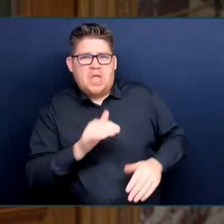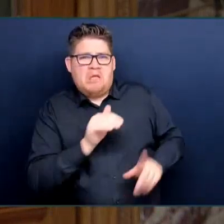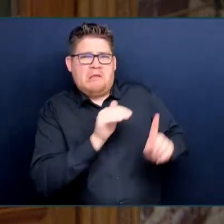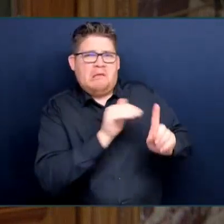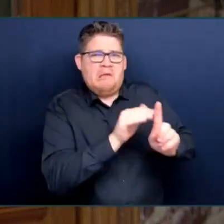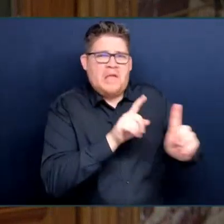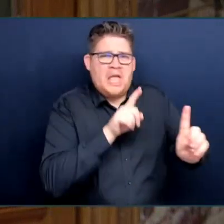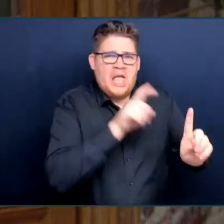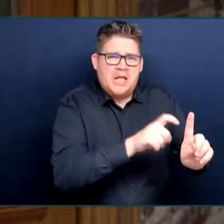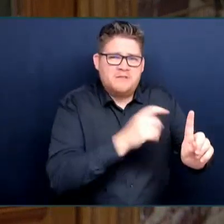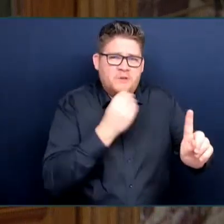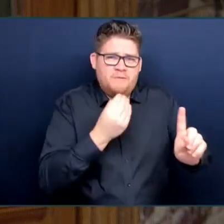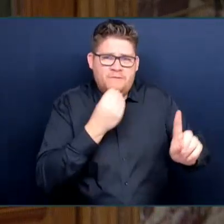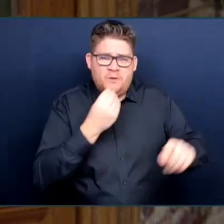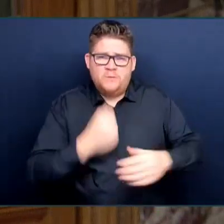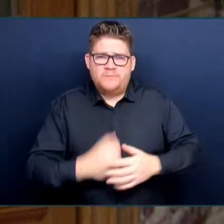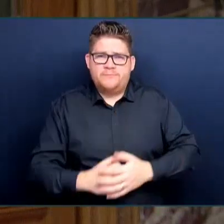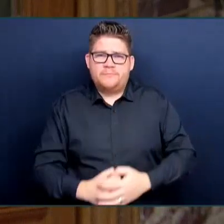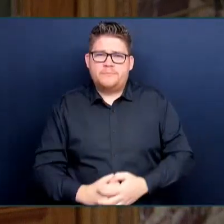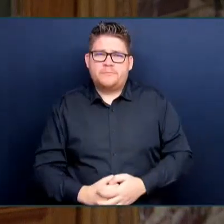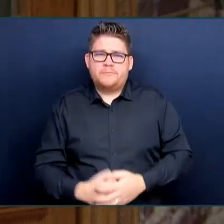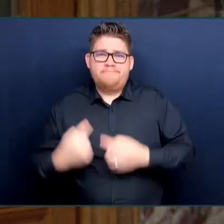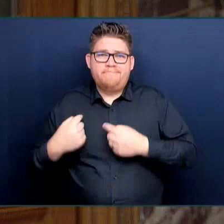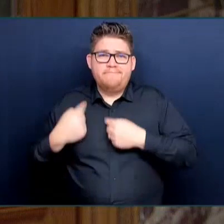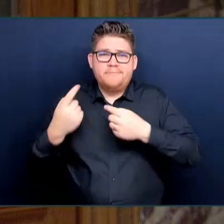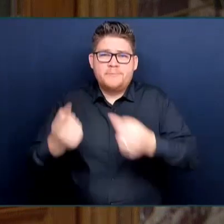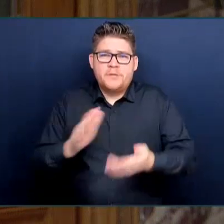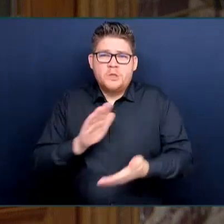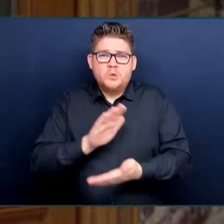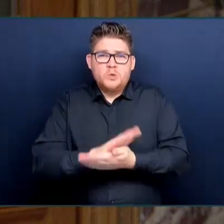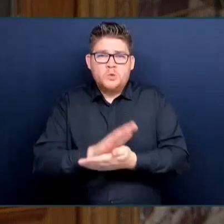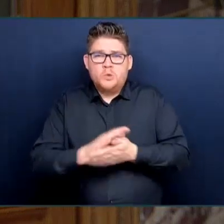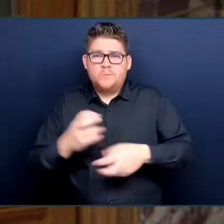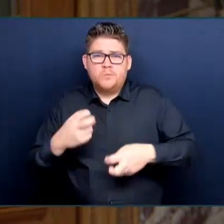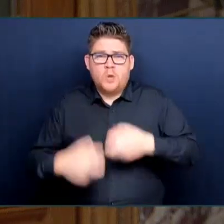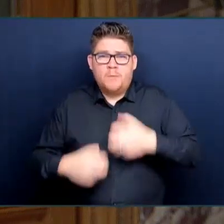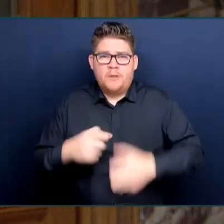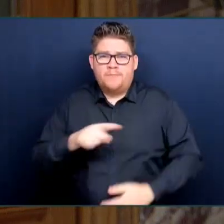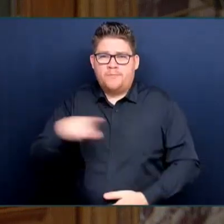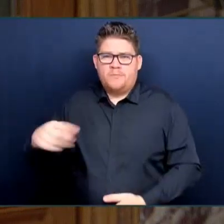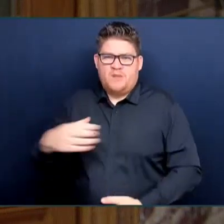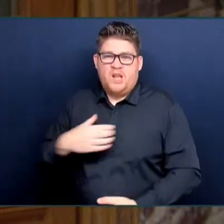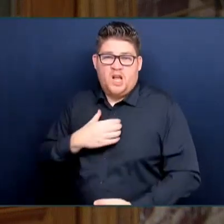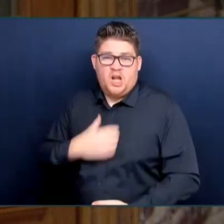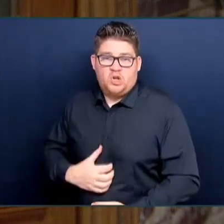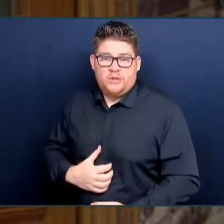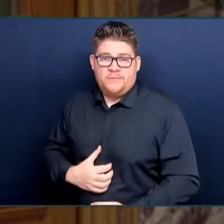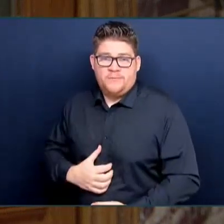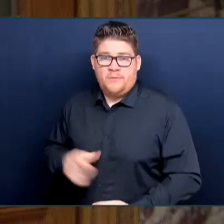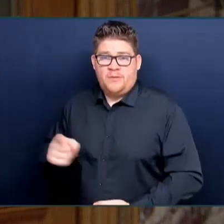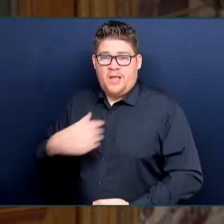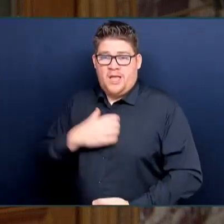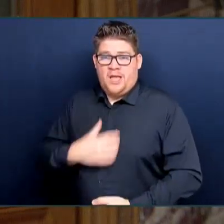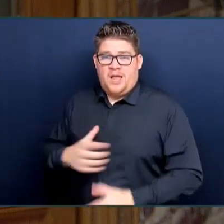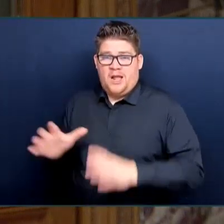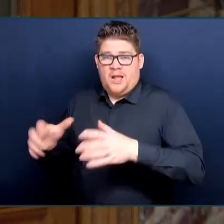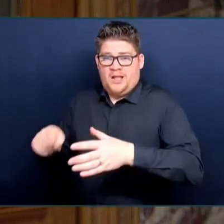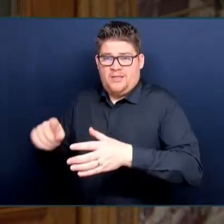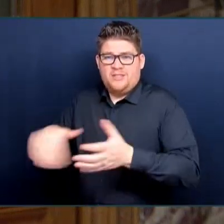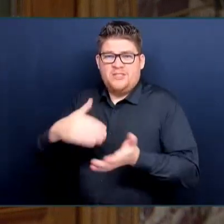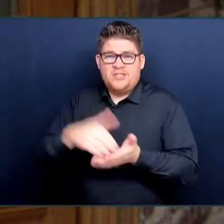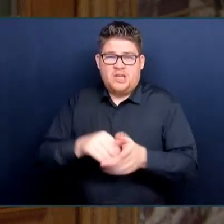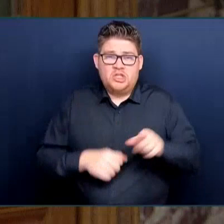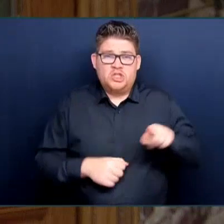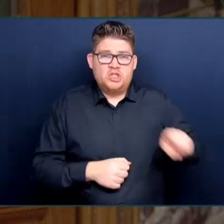in our schools and community groups like Nourish have stepped up to care for our children. Amongst G7 nations, Canada is the only